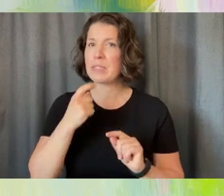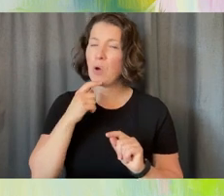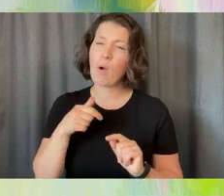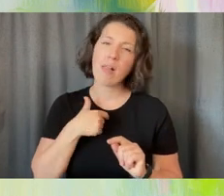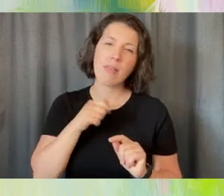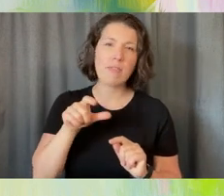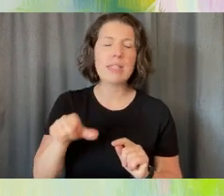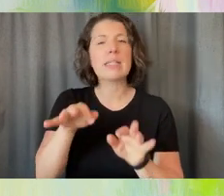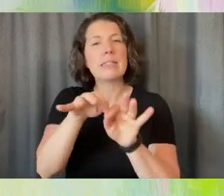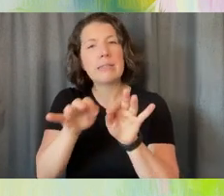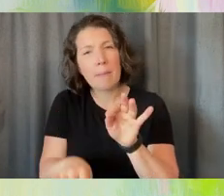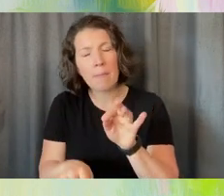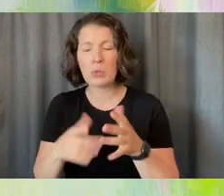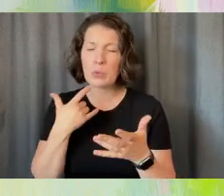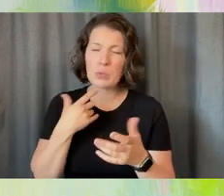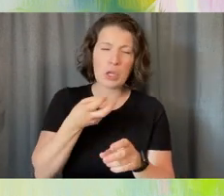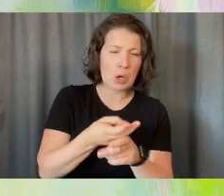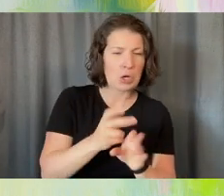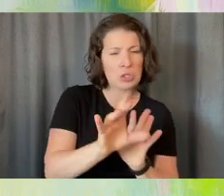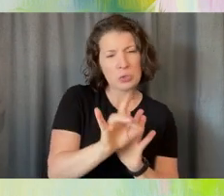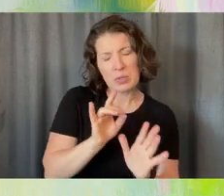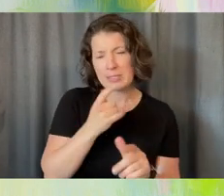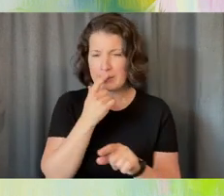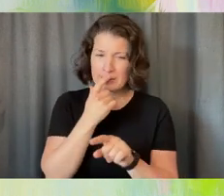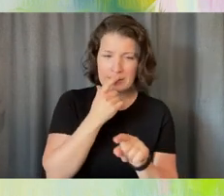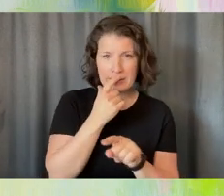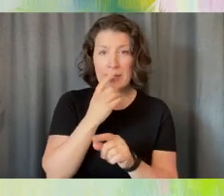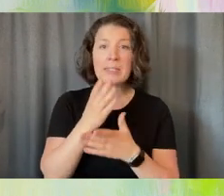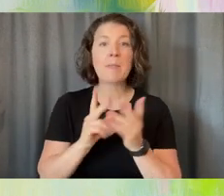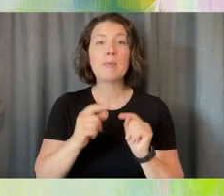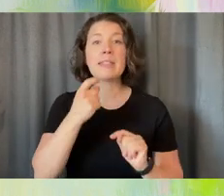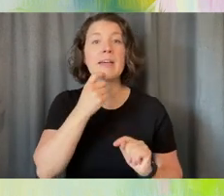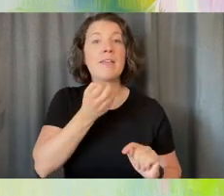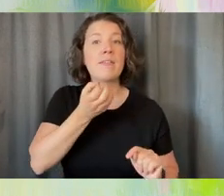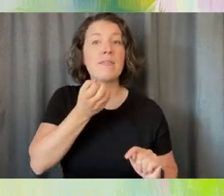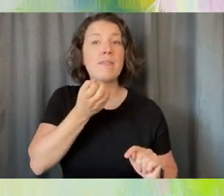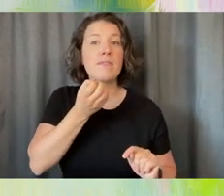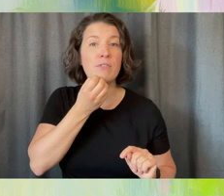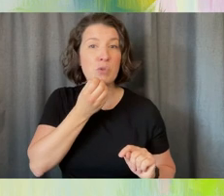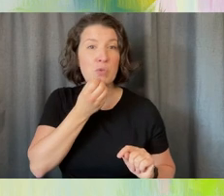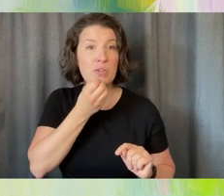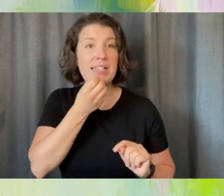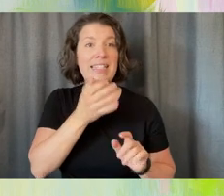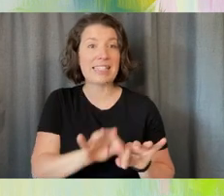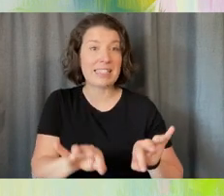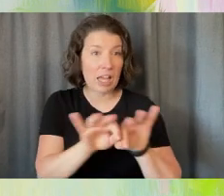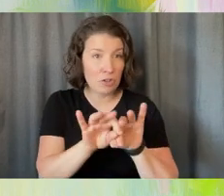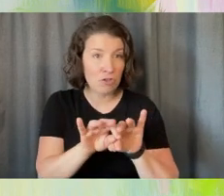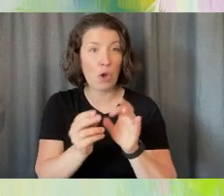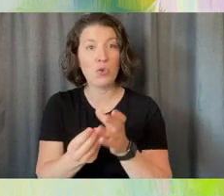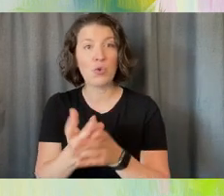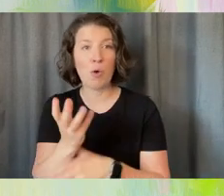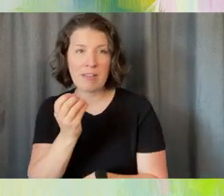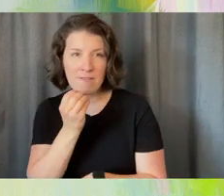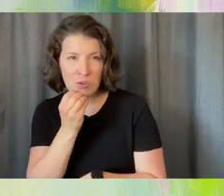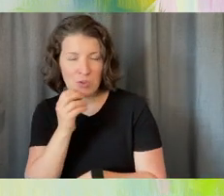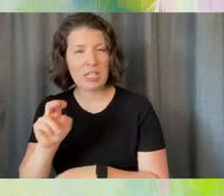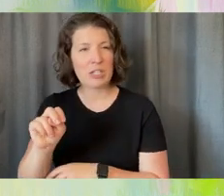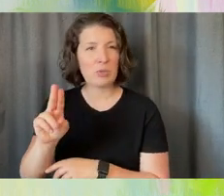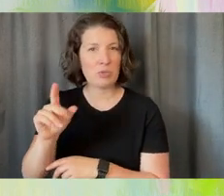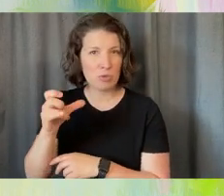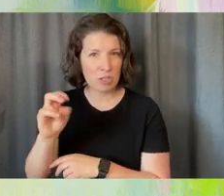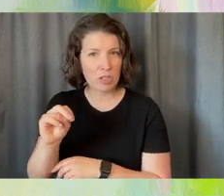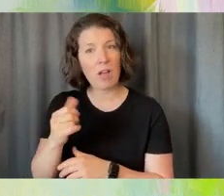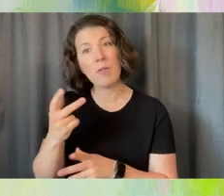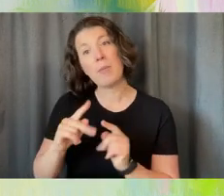hard choice. Somebody said food is essential, growing food and nutrition. Another person saying H represents